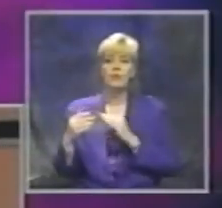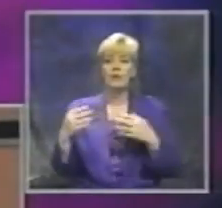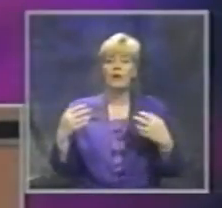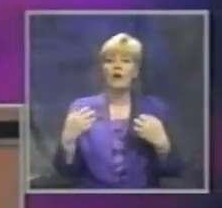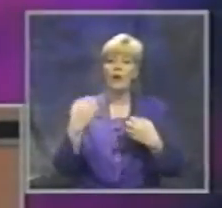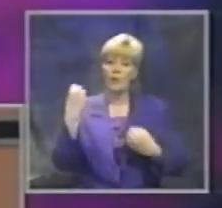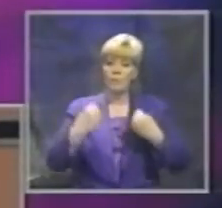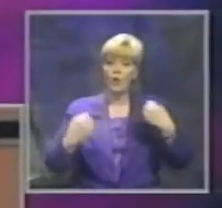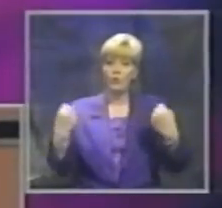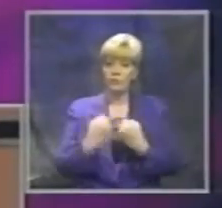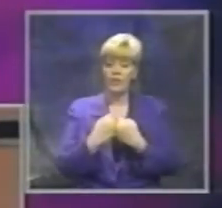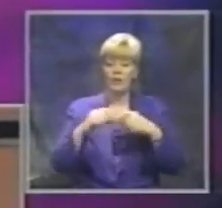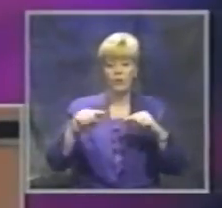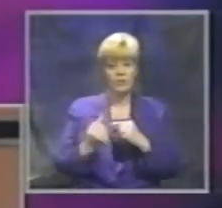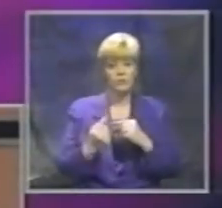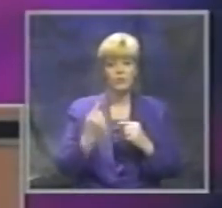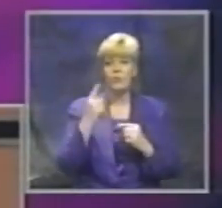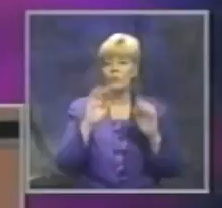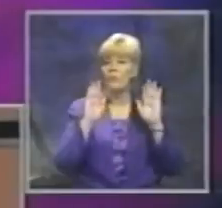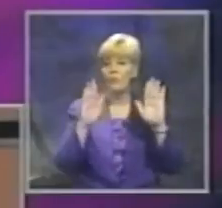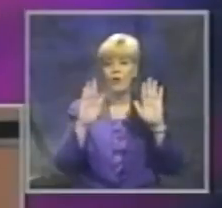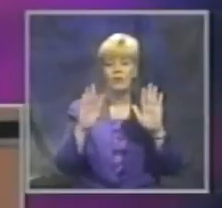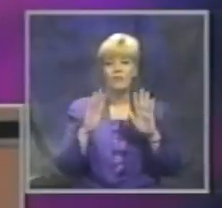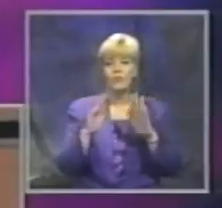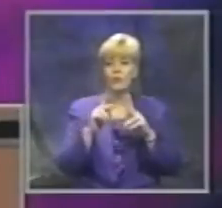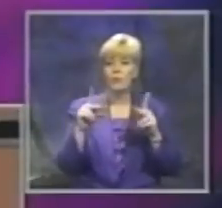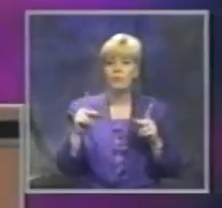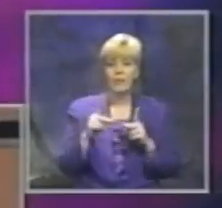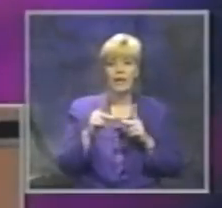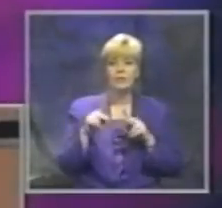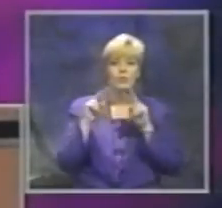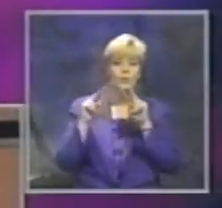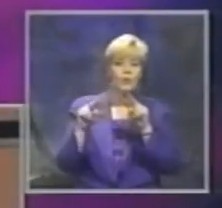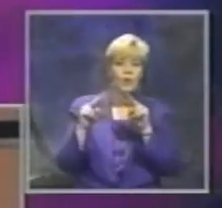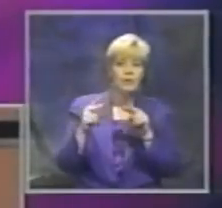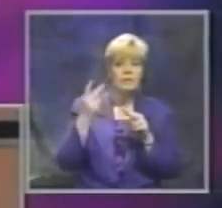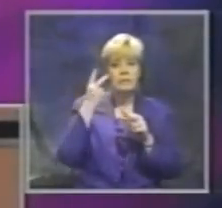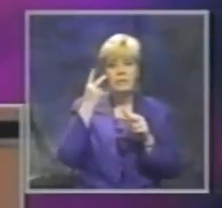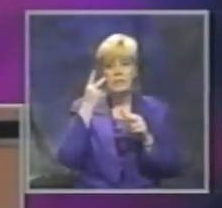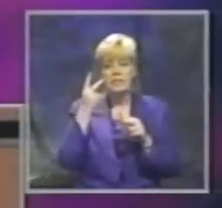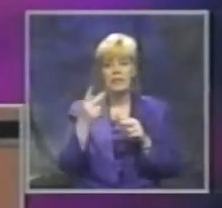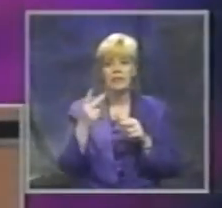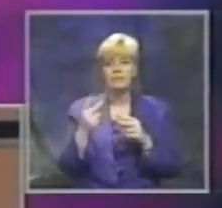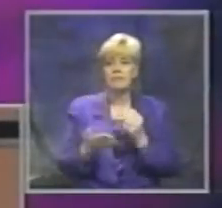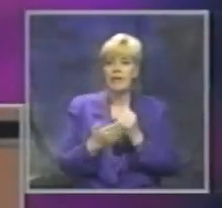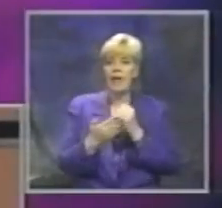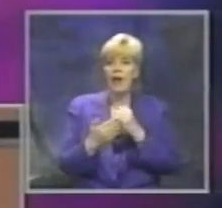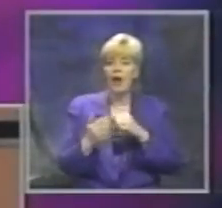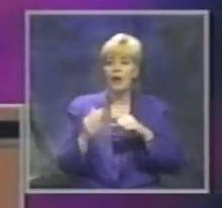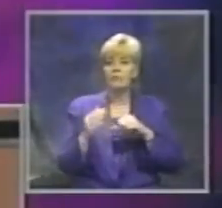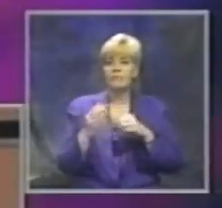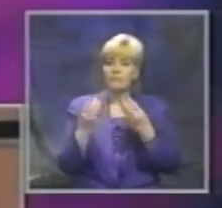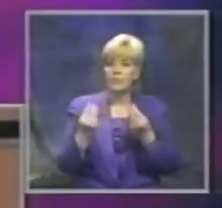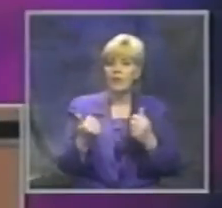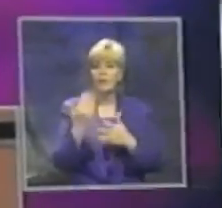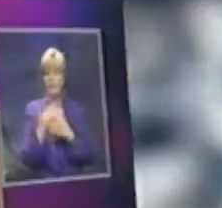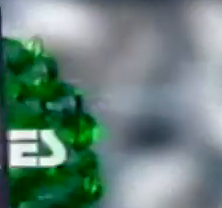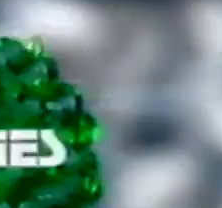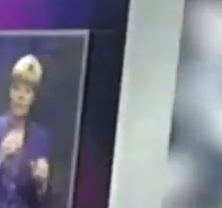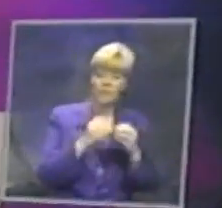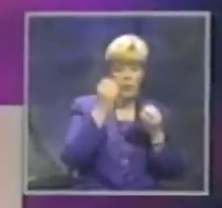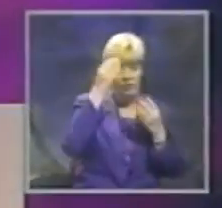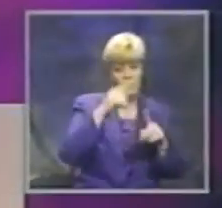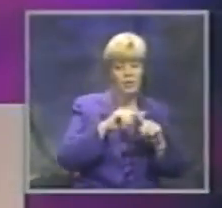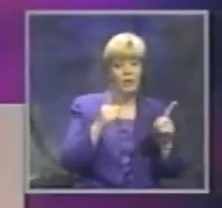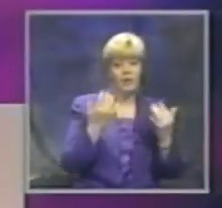wonderful focus for them and one that we think we can bring a lot of our constituents together to work on the same issue. So it's a real time of opportunity.